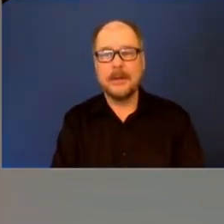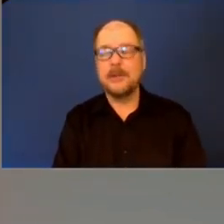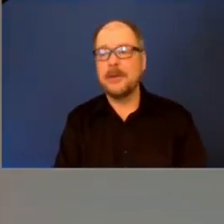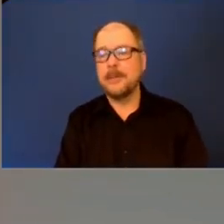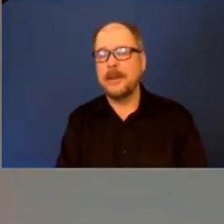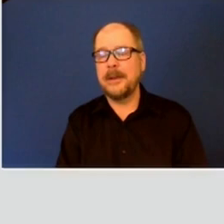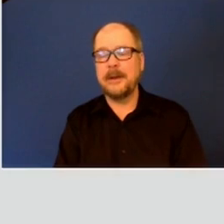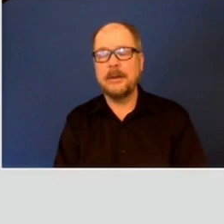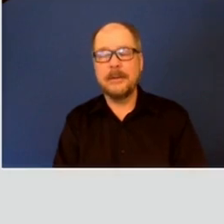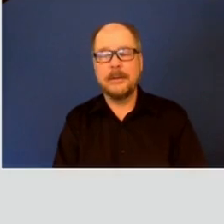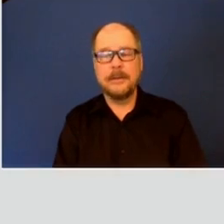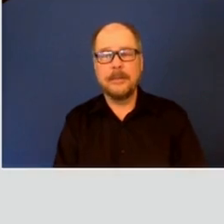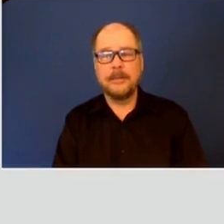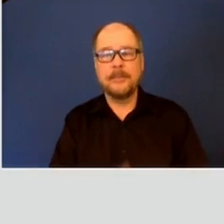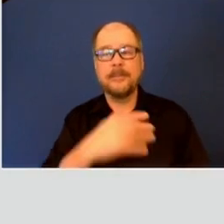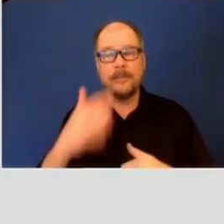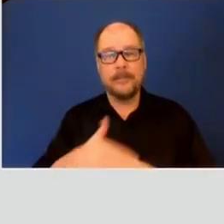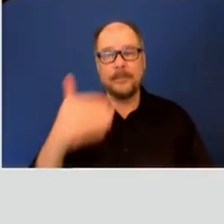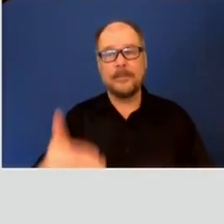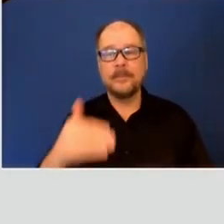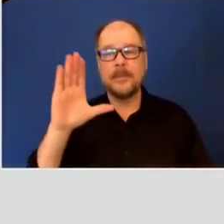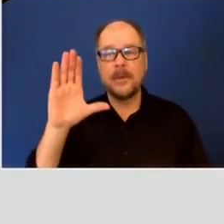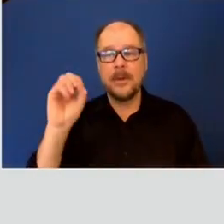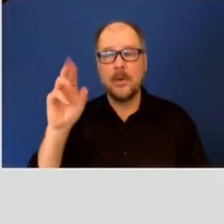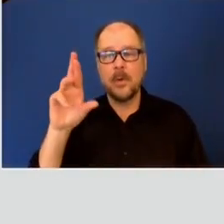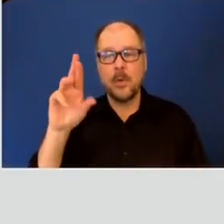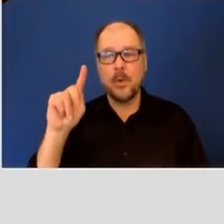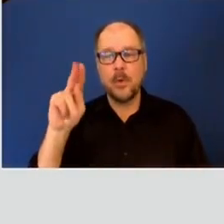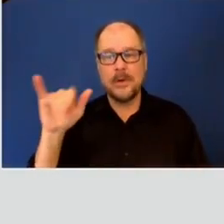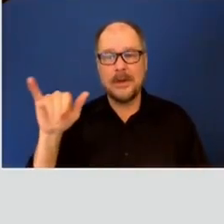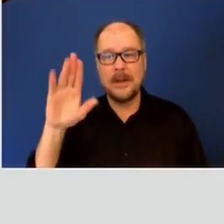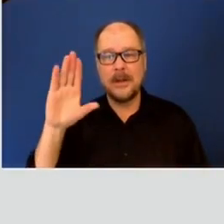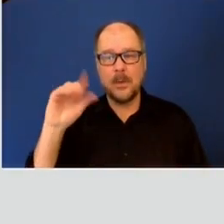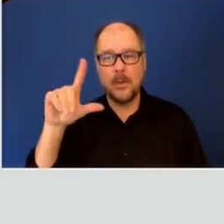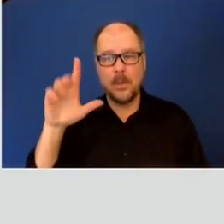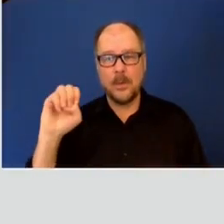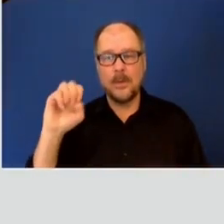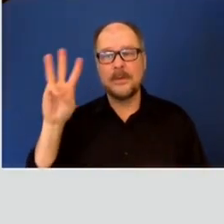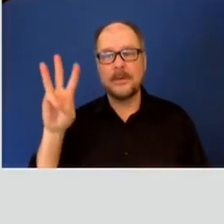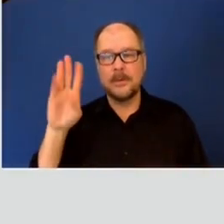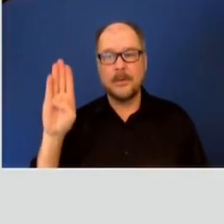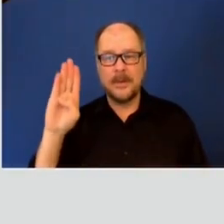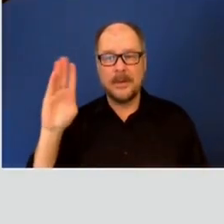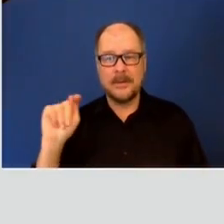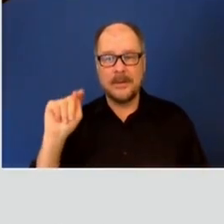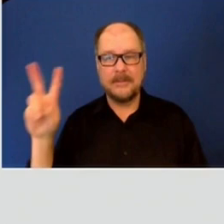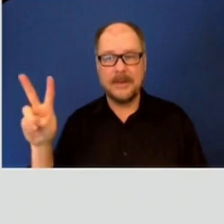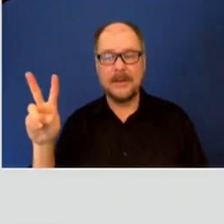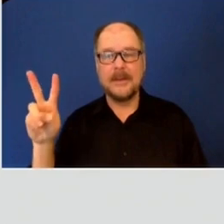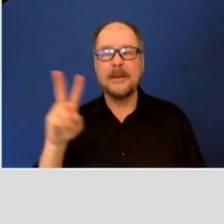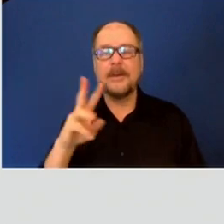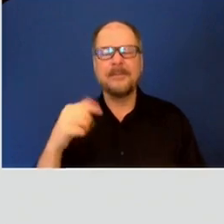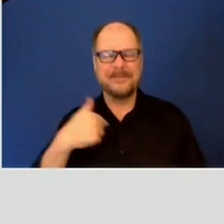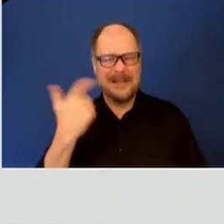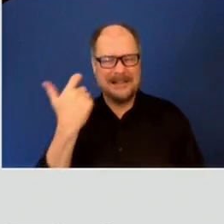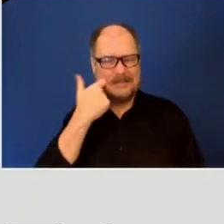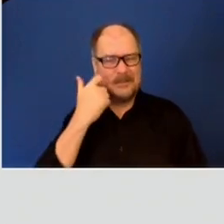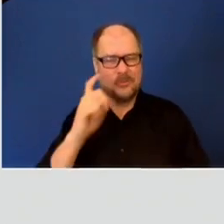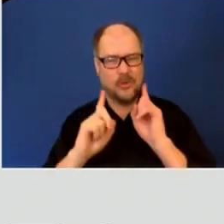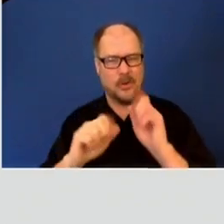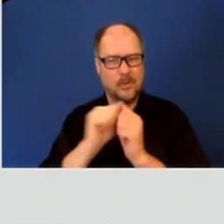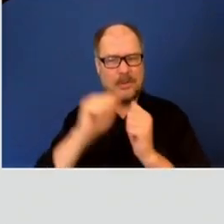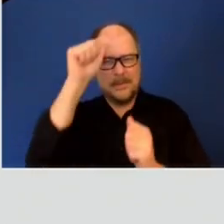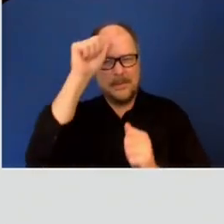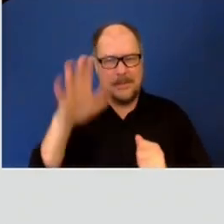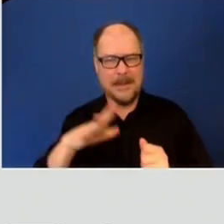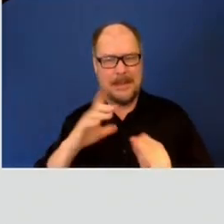Next question is Courtney Cole, WBTV. Thank you for taking my question. I spoke to a man earlier who's already gone to the